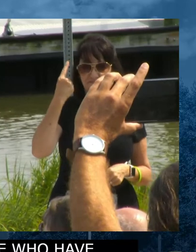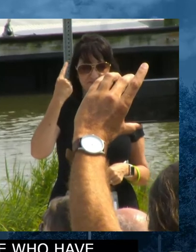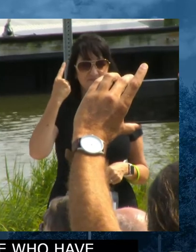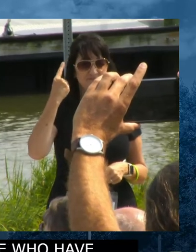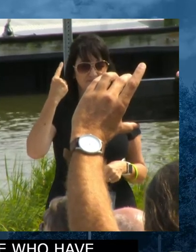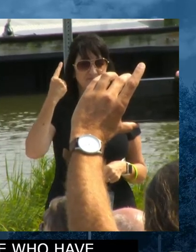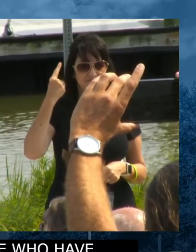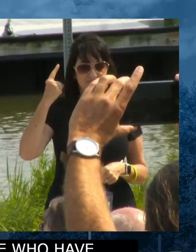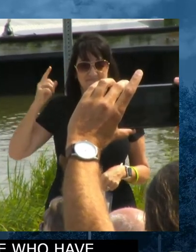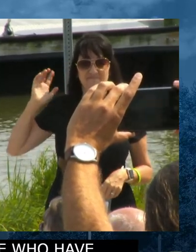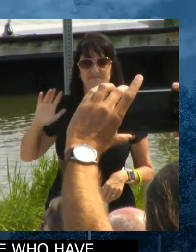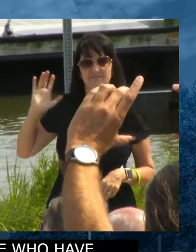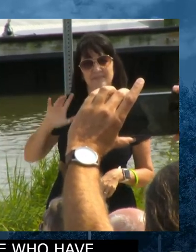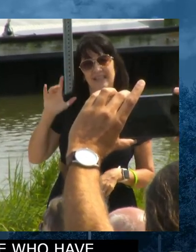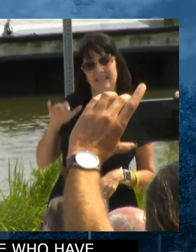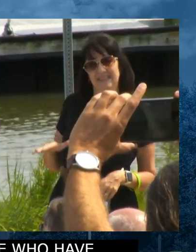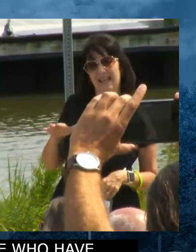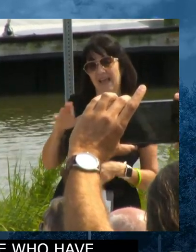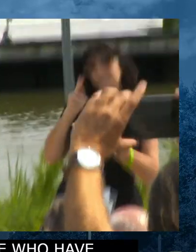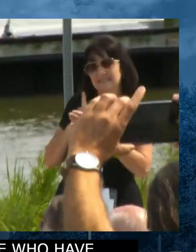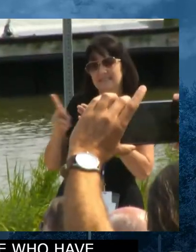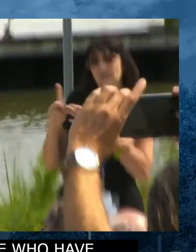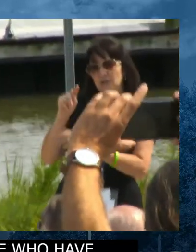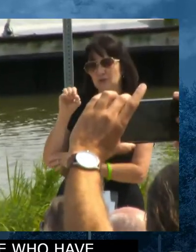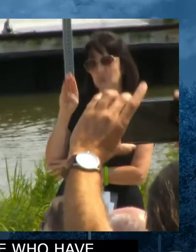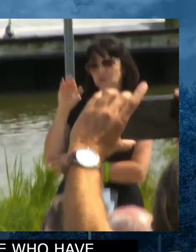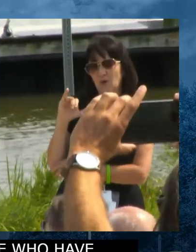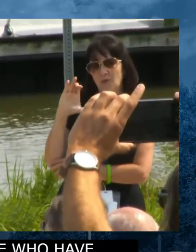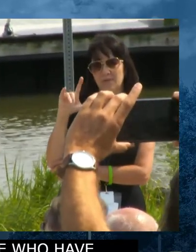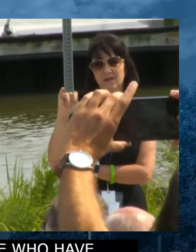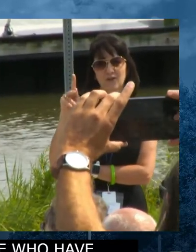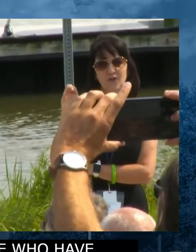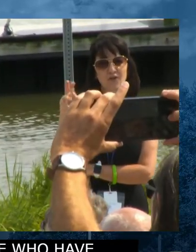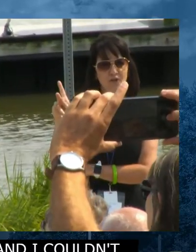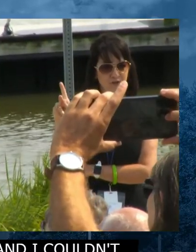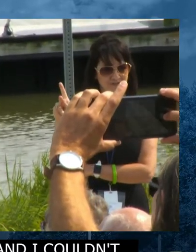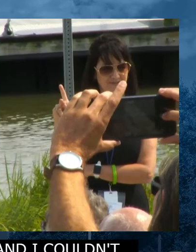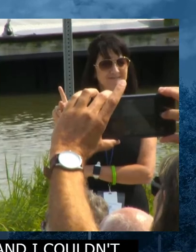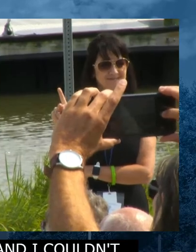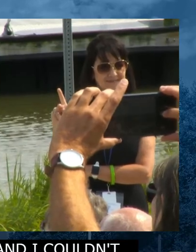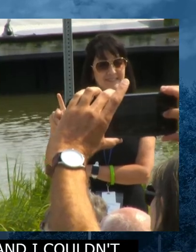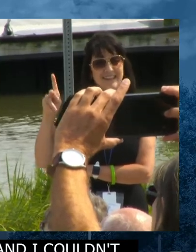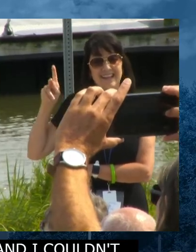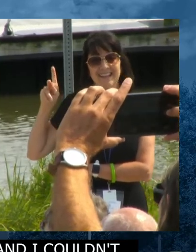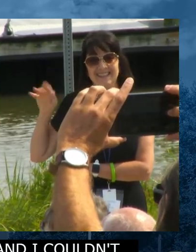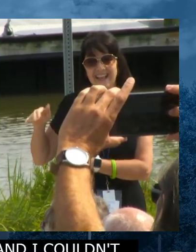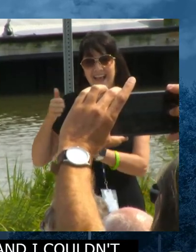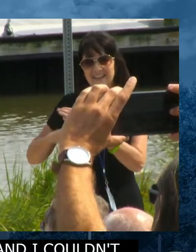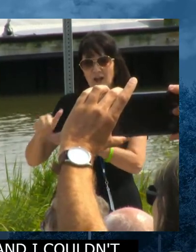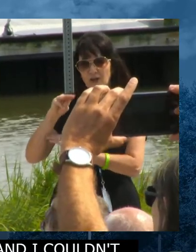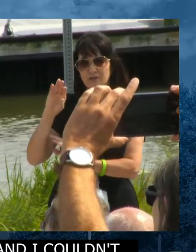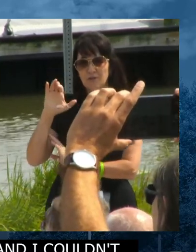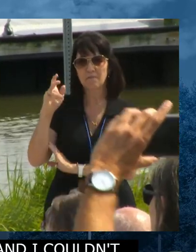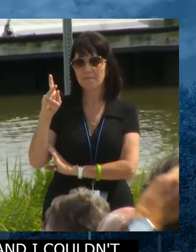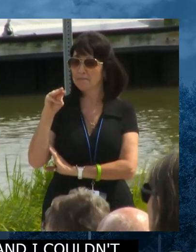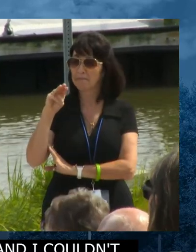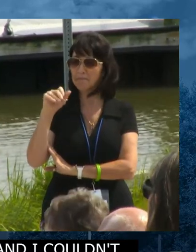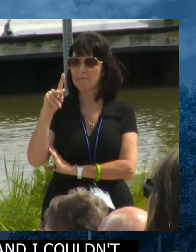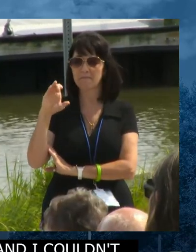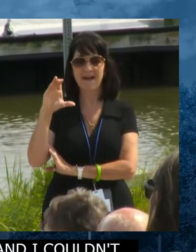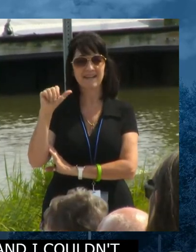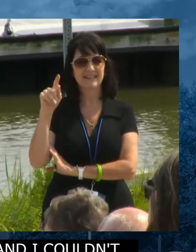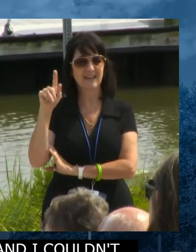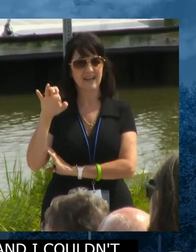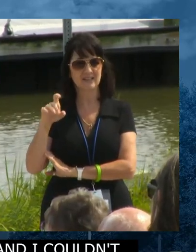then Secretary Toby Clark, who was the secretary for then Governor Mike Castle, sponsored a